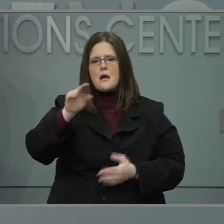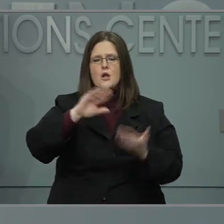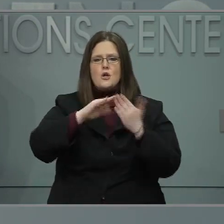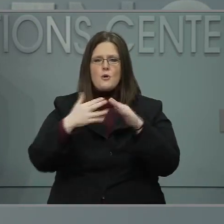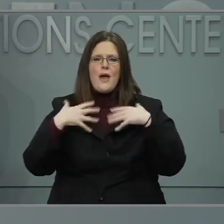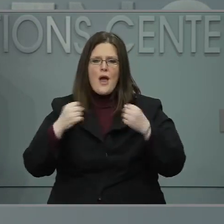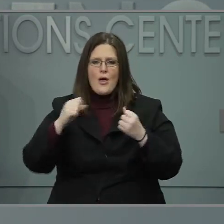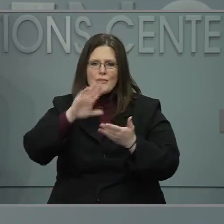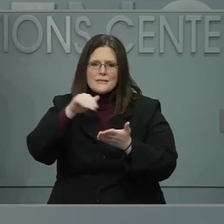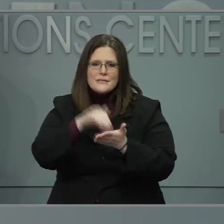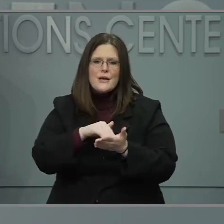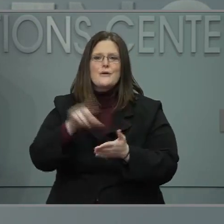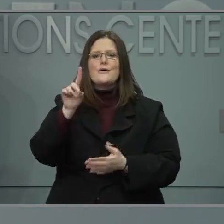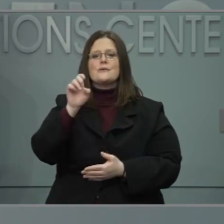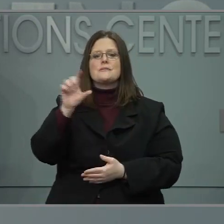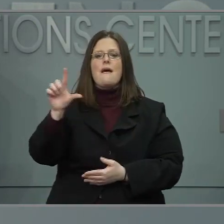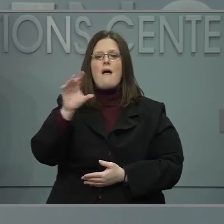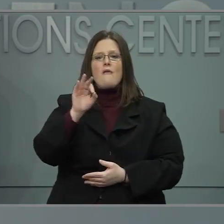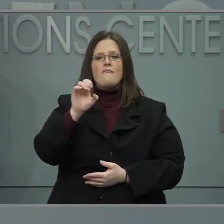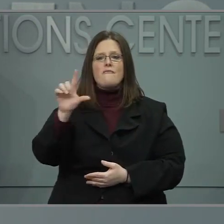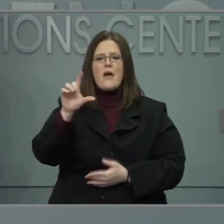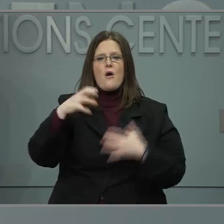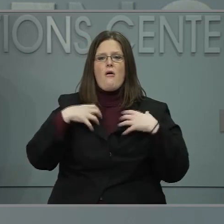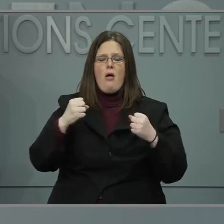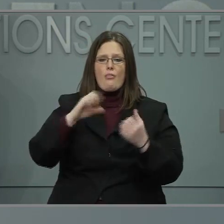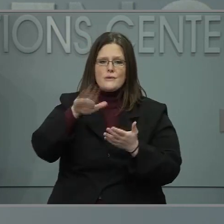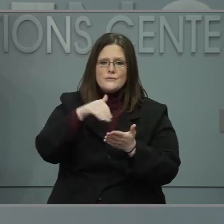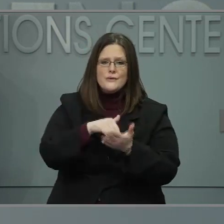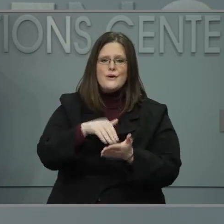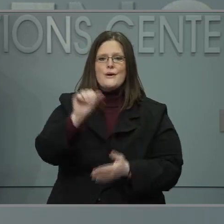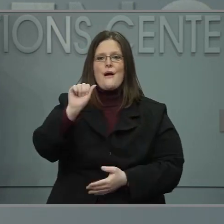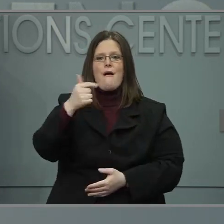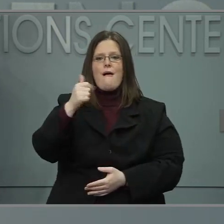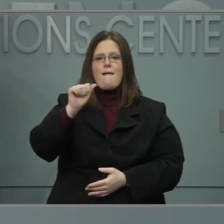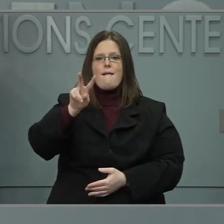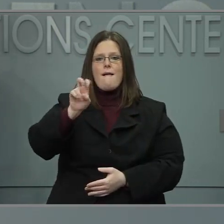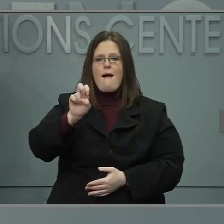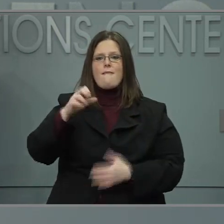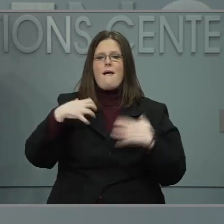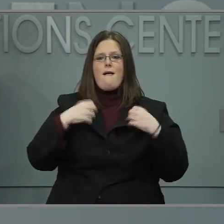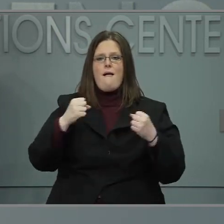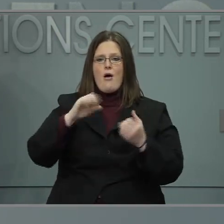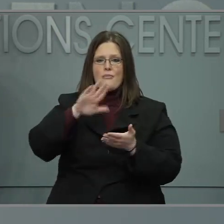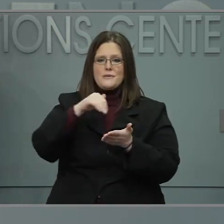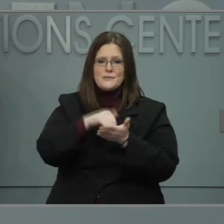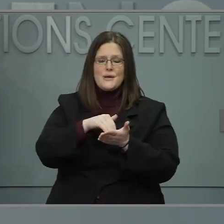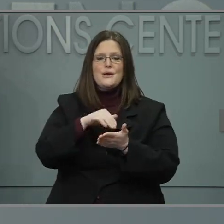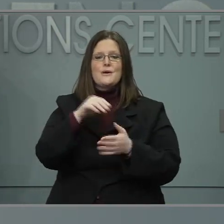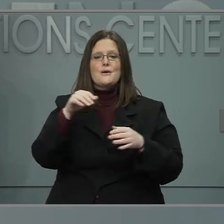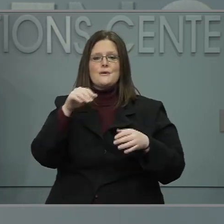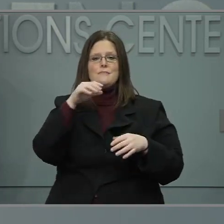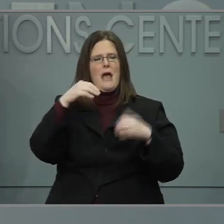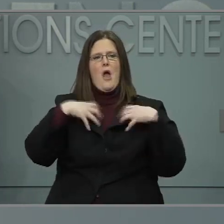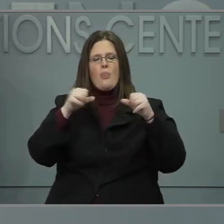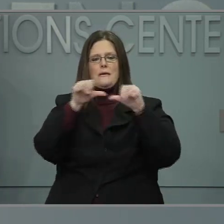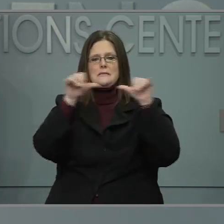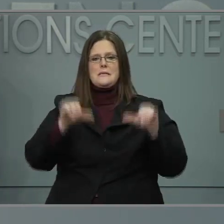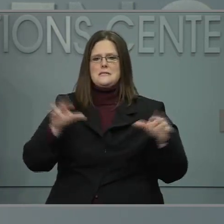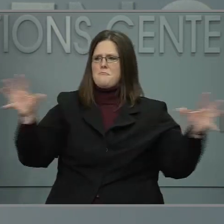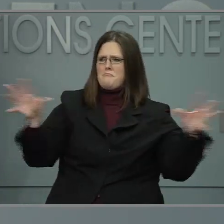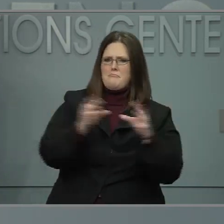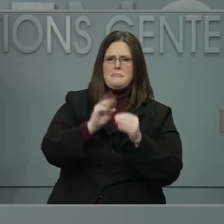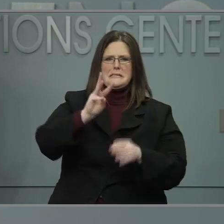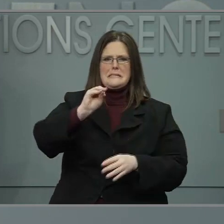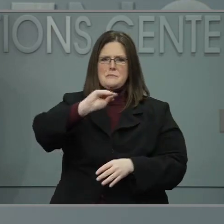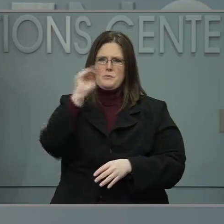for black African American populations. These success stories show there are many different ways to ensure